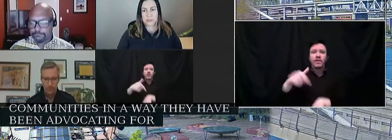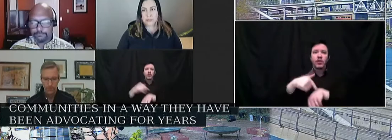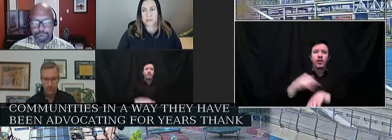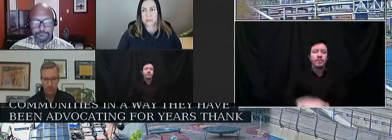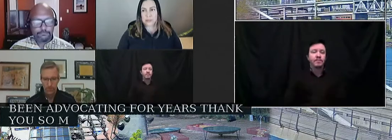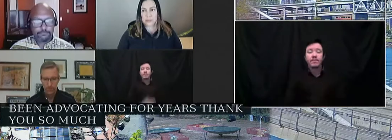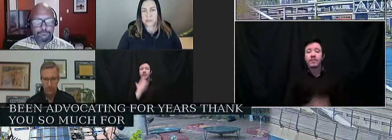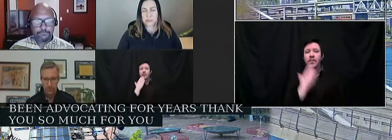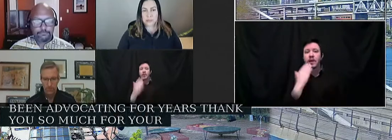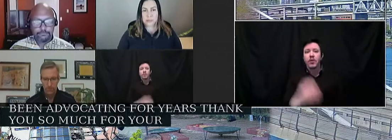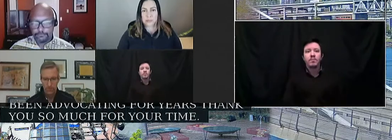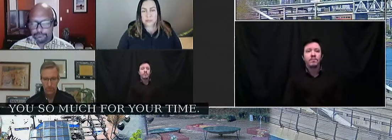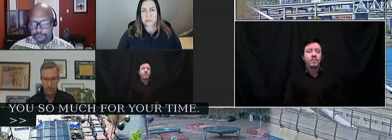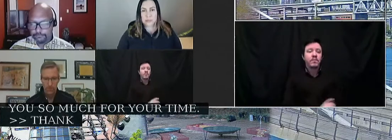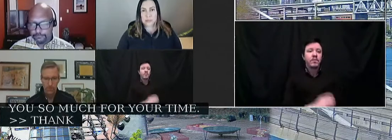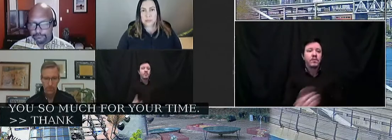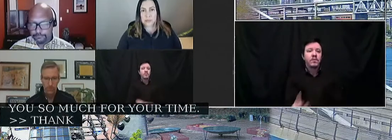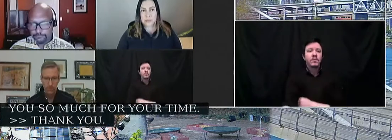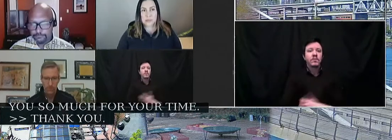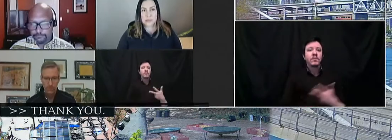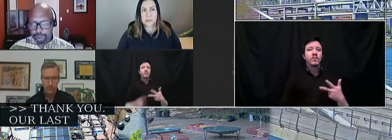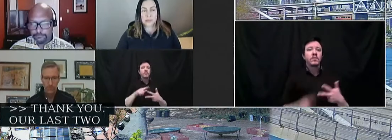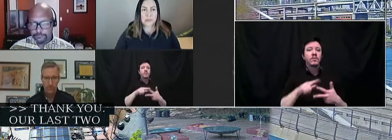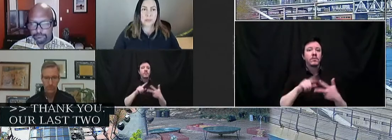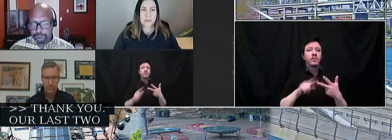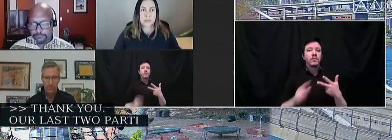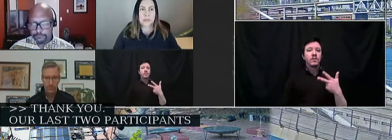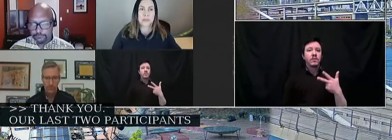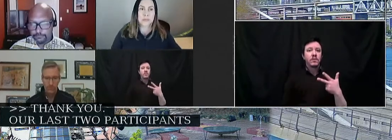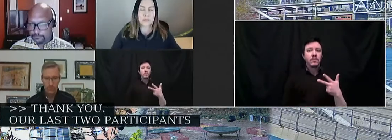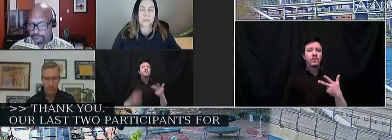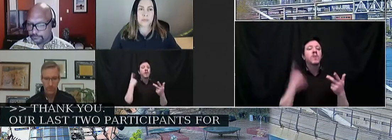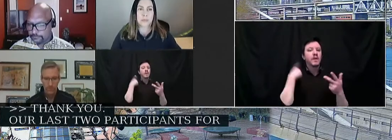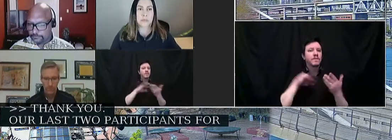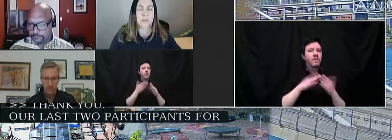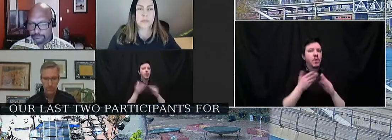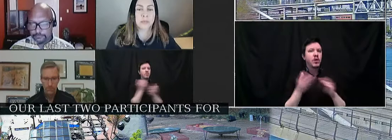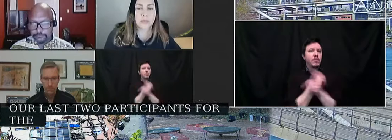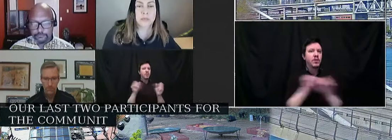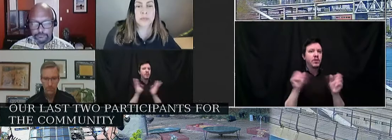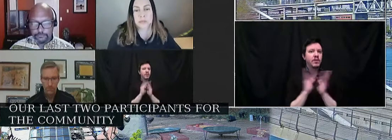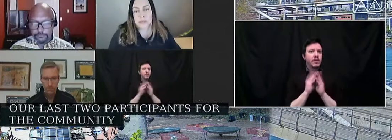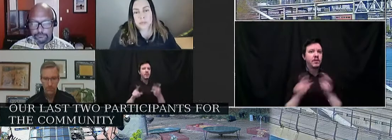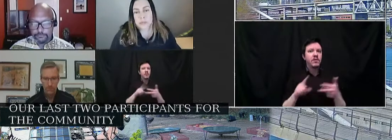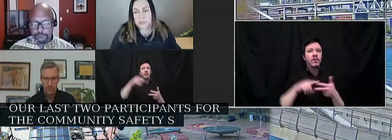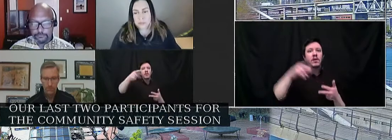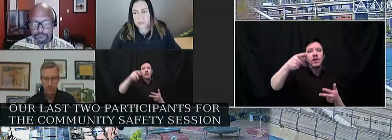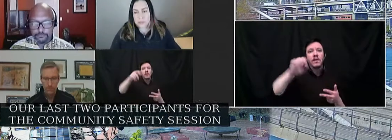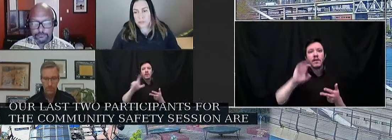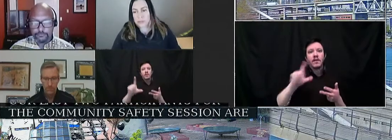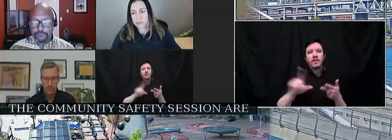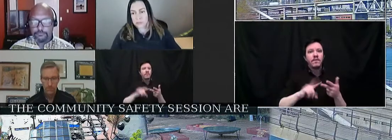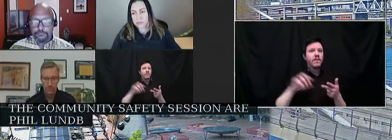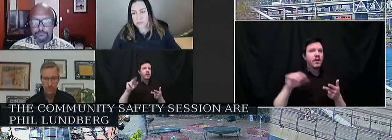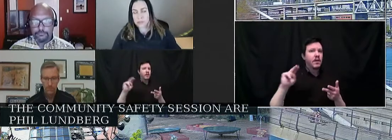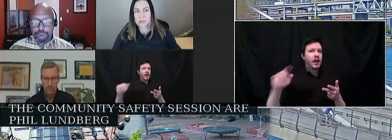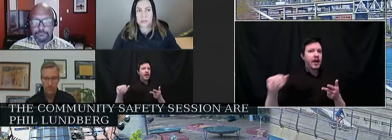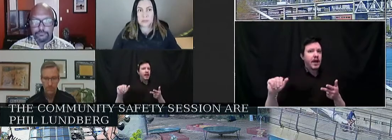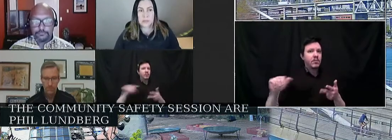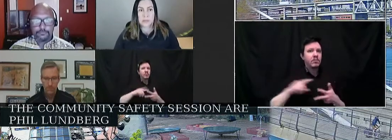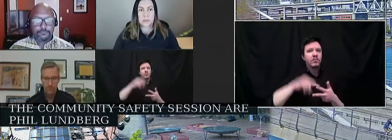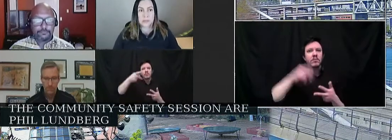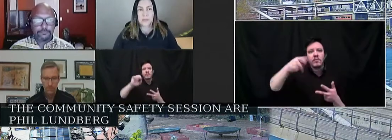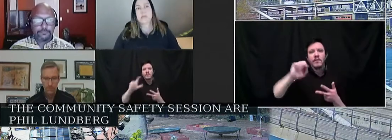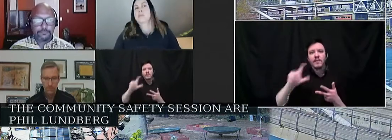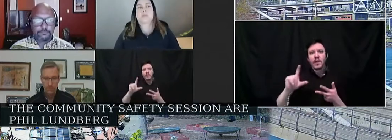Thank you. Our last two participants for the community safety session are Phil Lundberg and Anna Johns. We will start